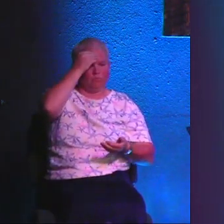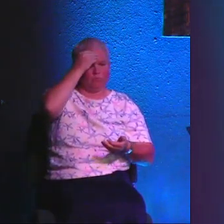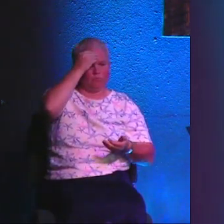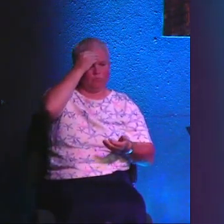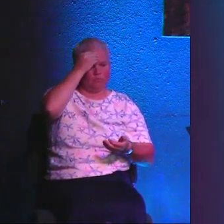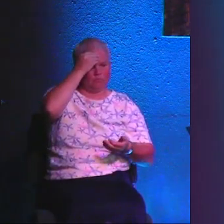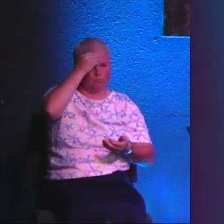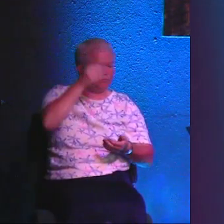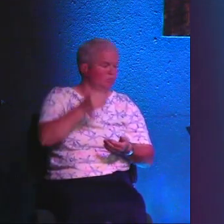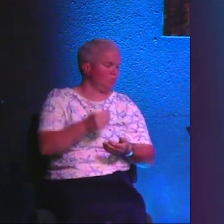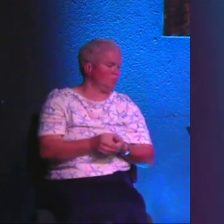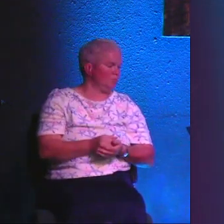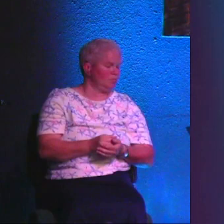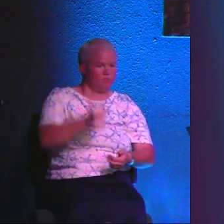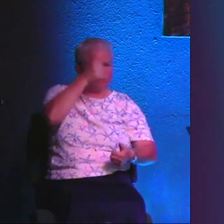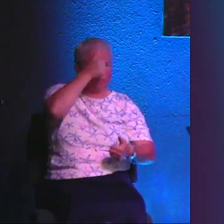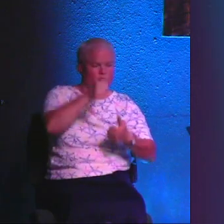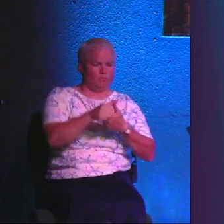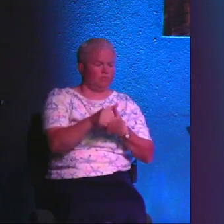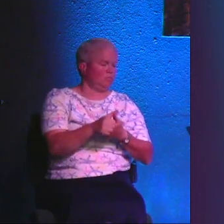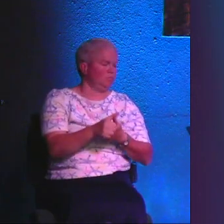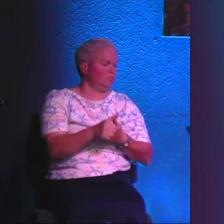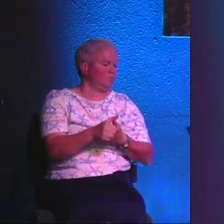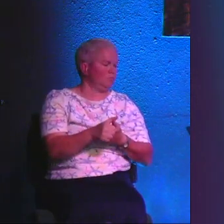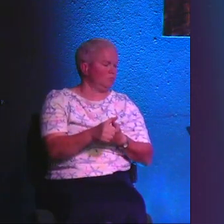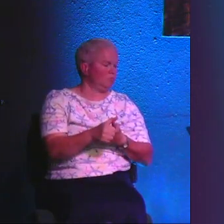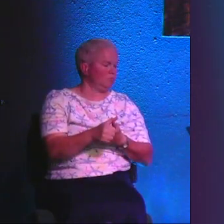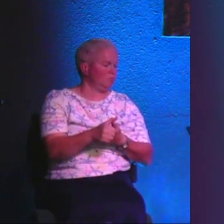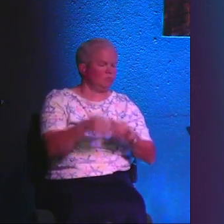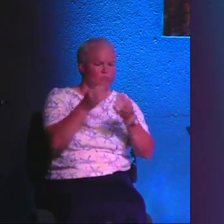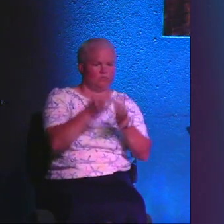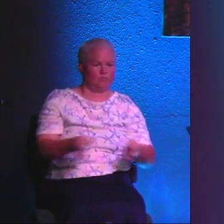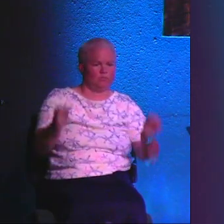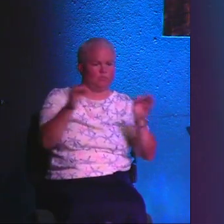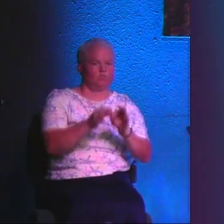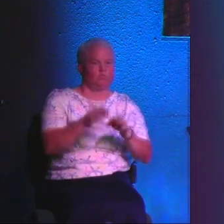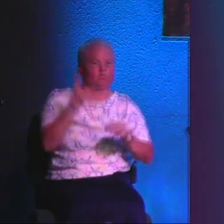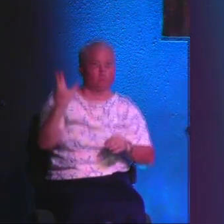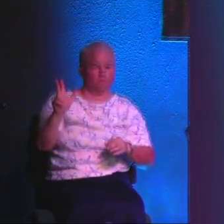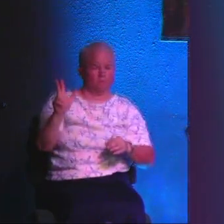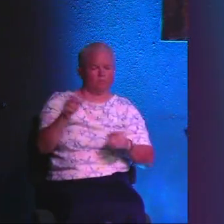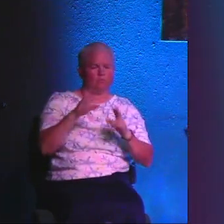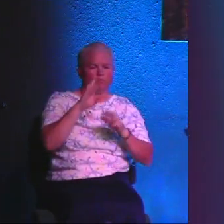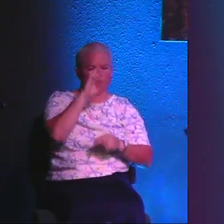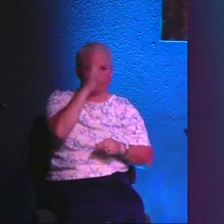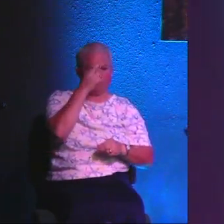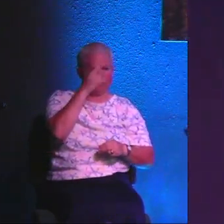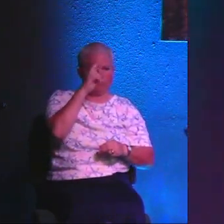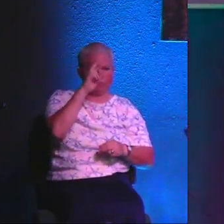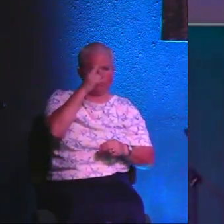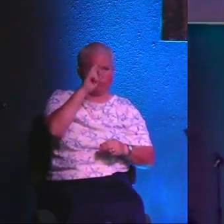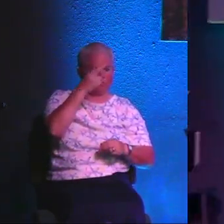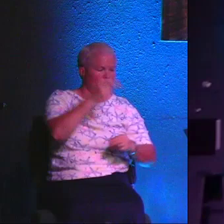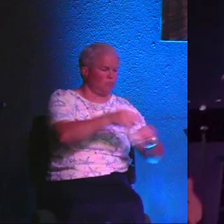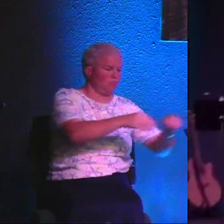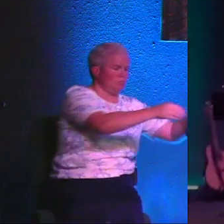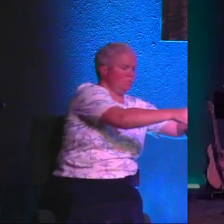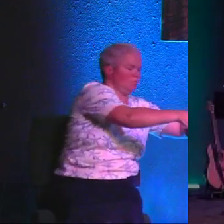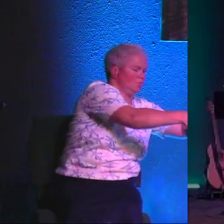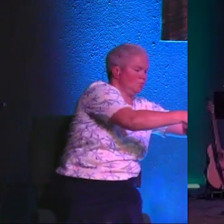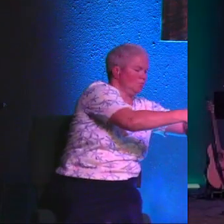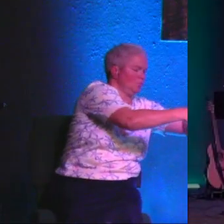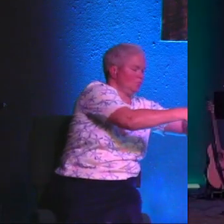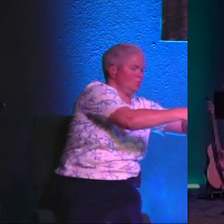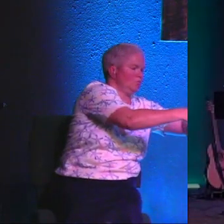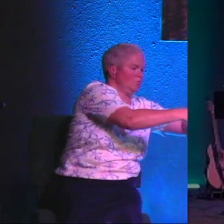in. As always, let's remember why this letter was so important. Remember there's the three reasons. Jesus is central and supreme to